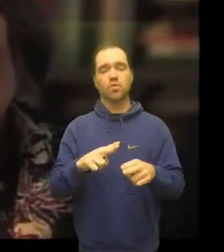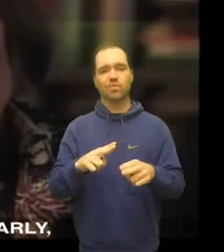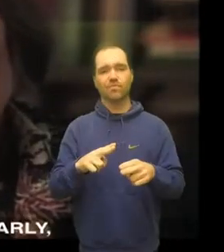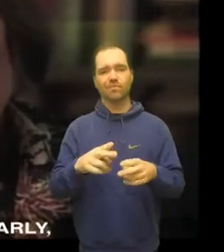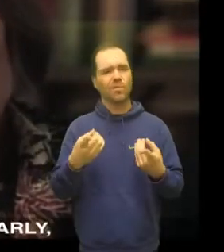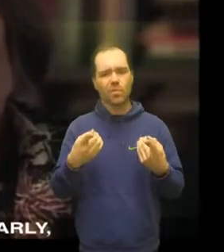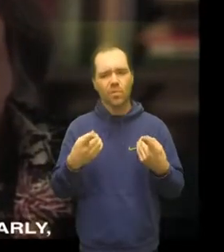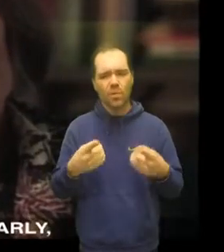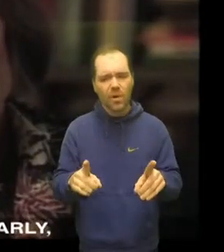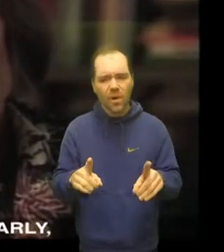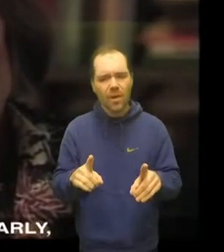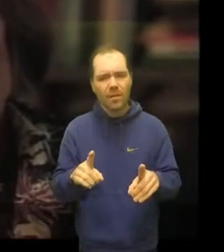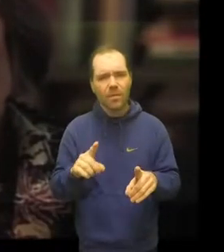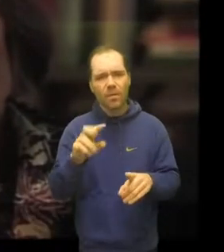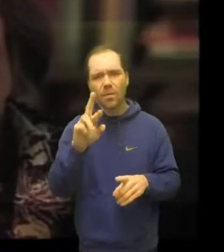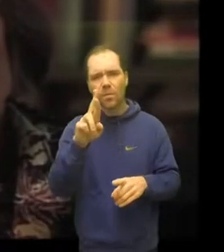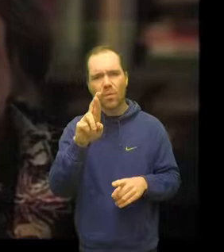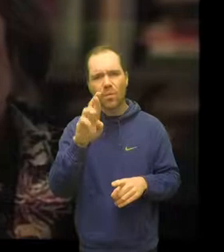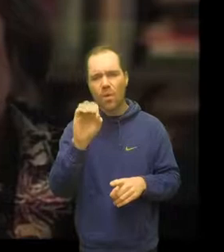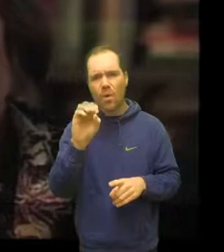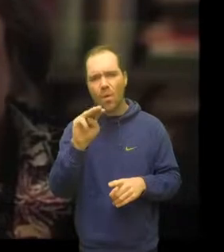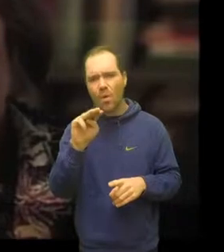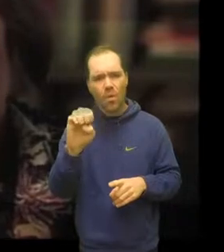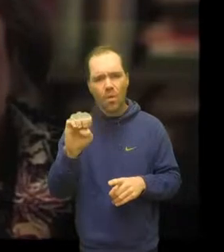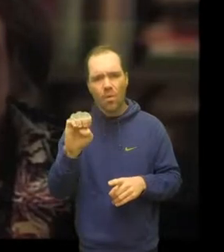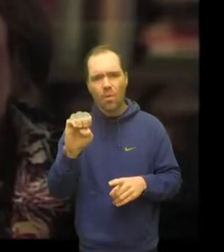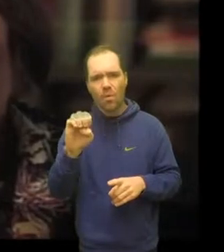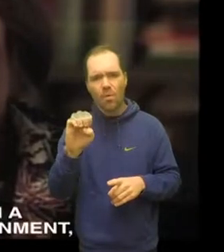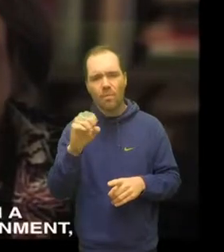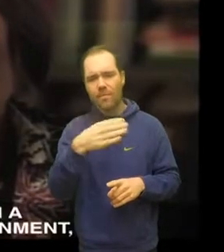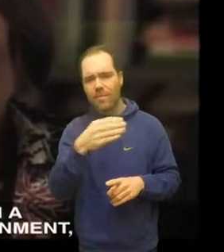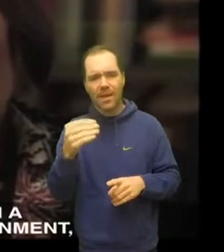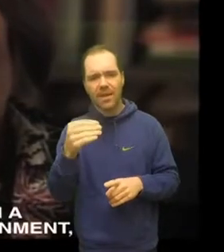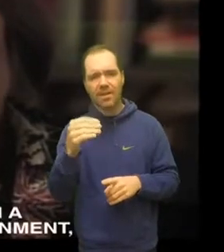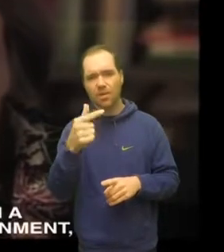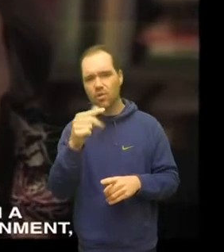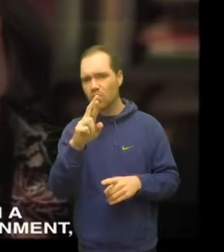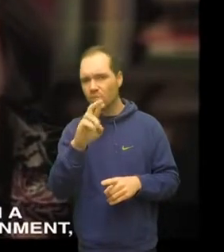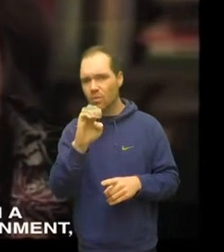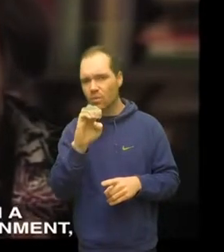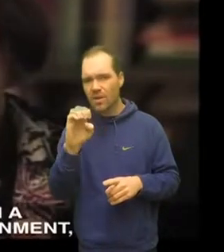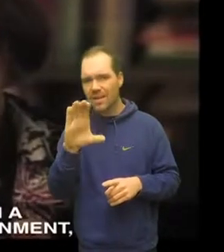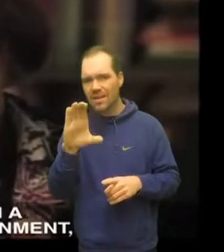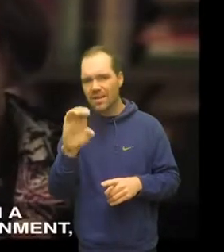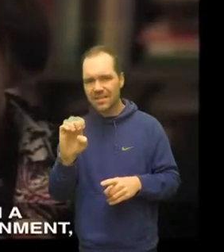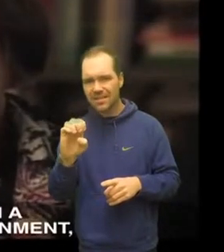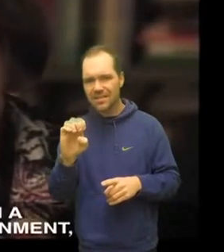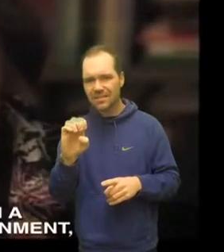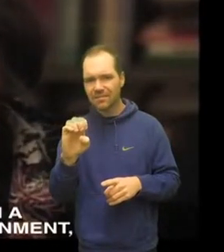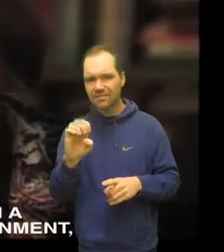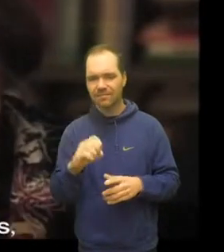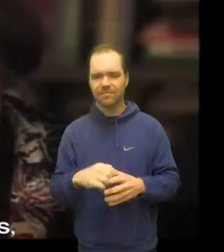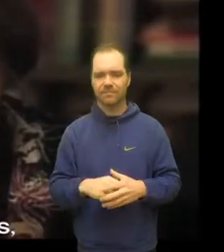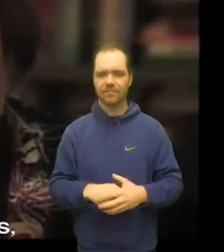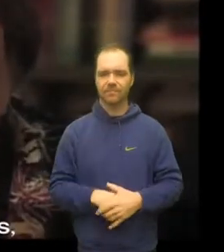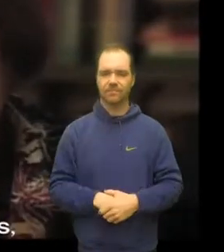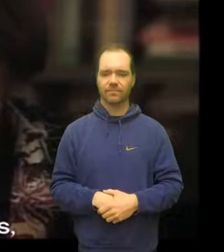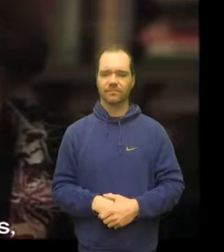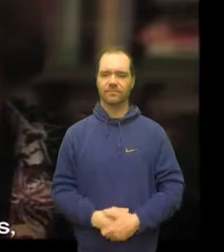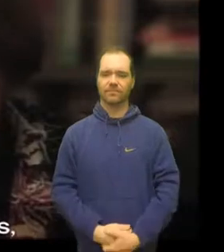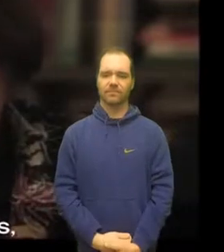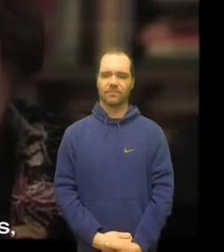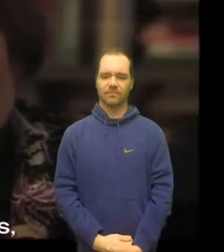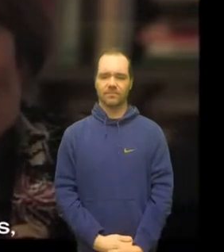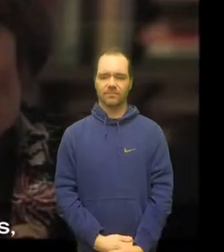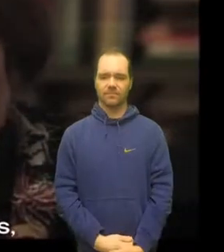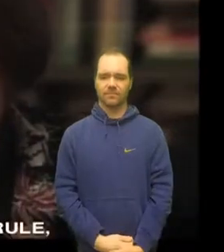In the 18th century, clearly, it was the problem of government. How could you design a government, a new government, a government